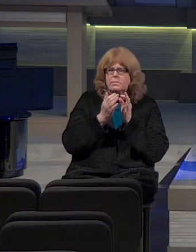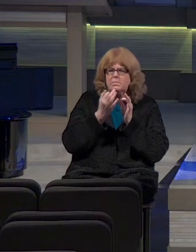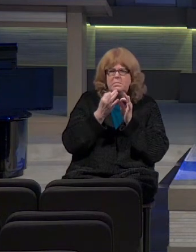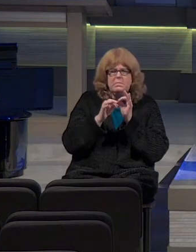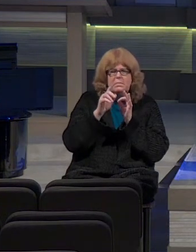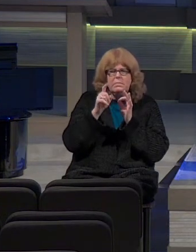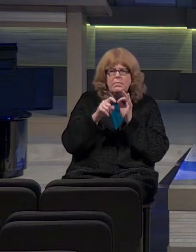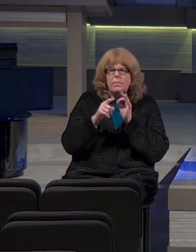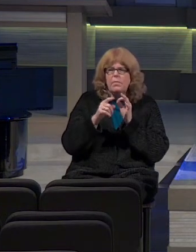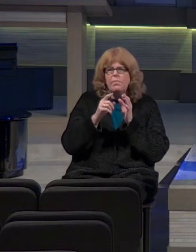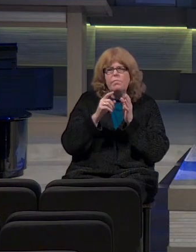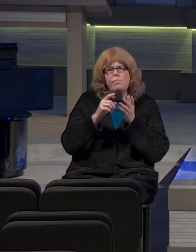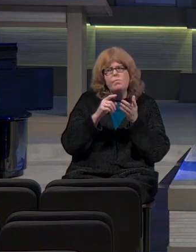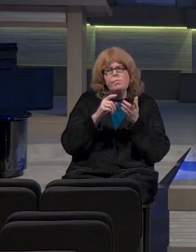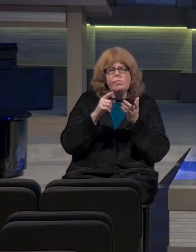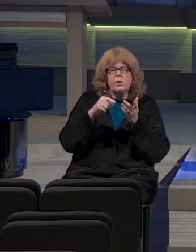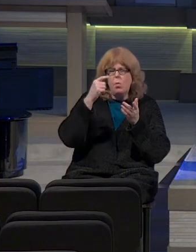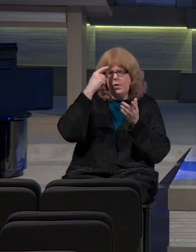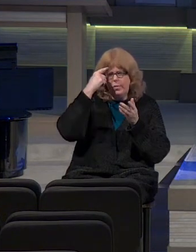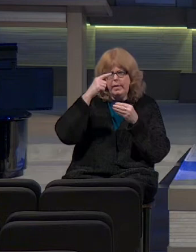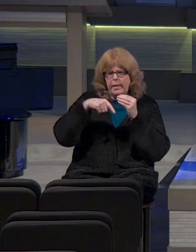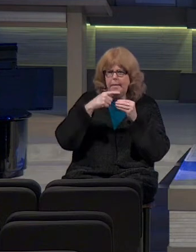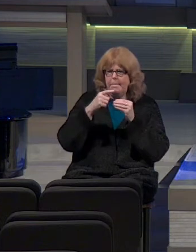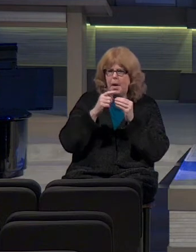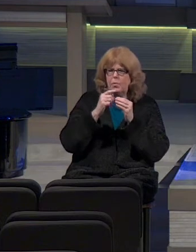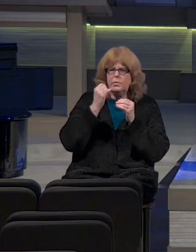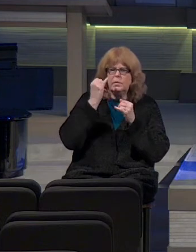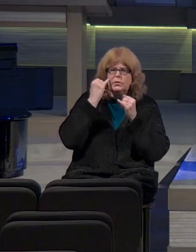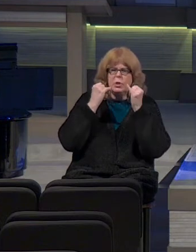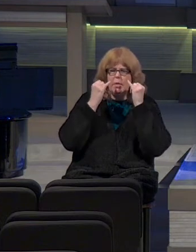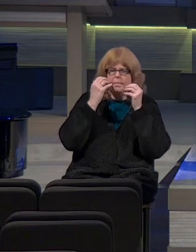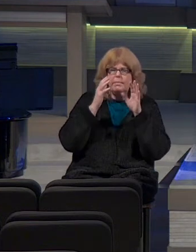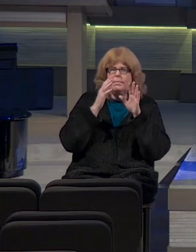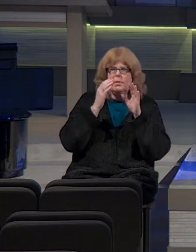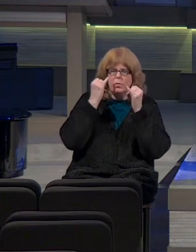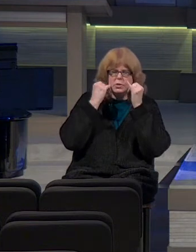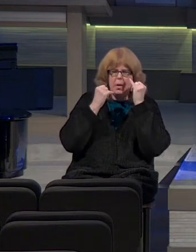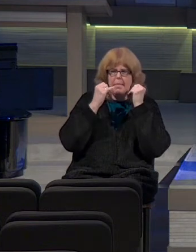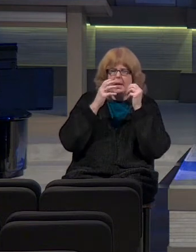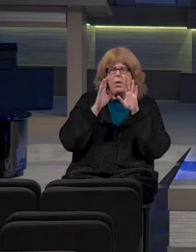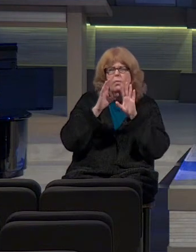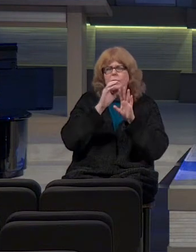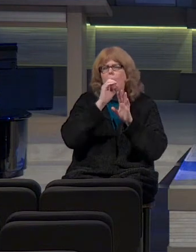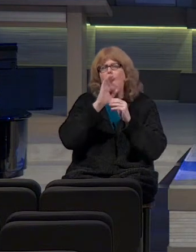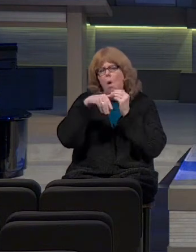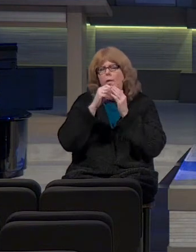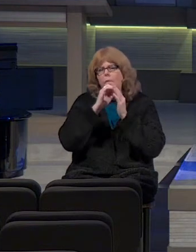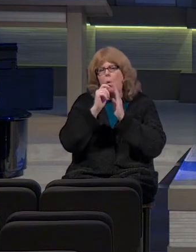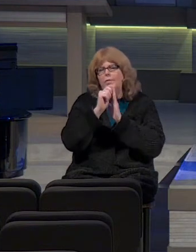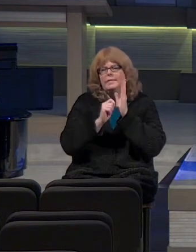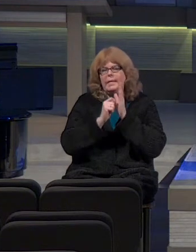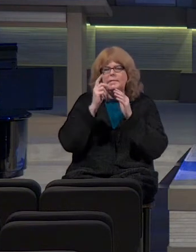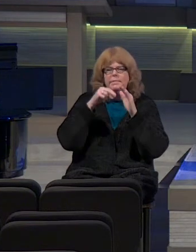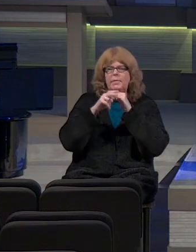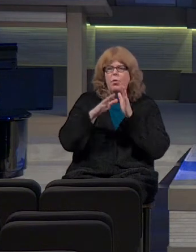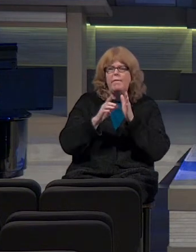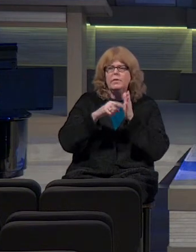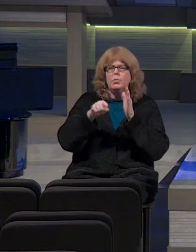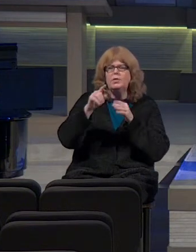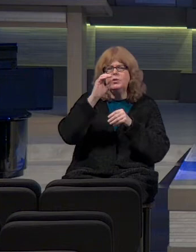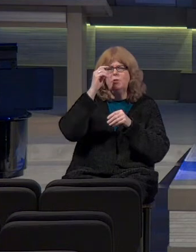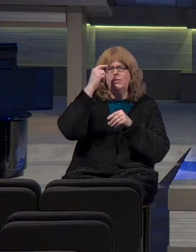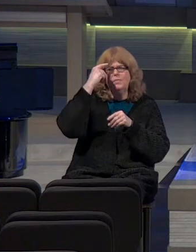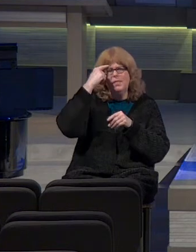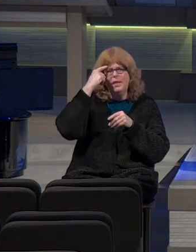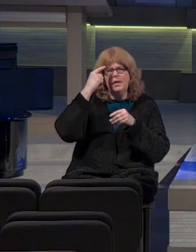What are some of your general perceptions of the Old Testament prophets? What are they like? What